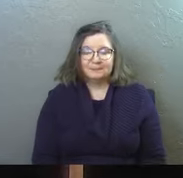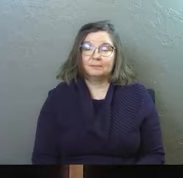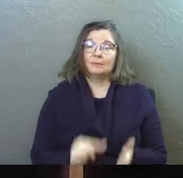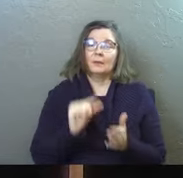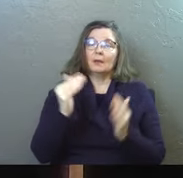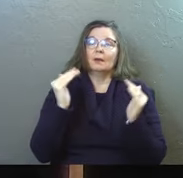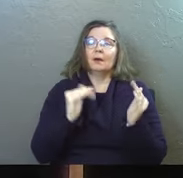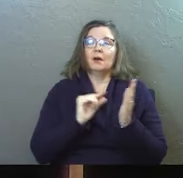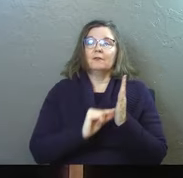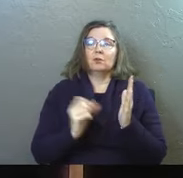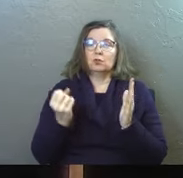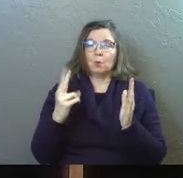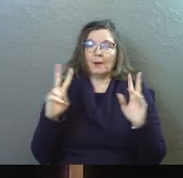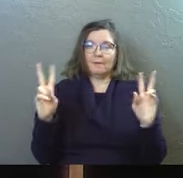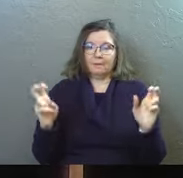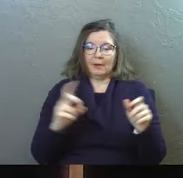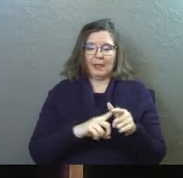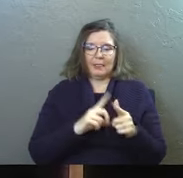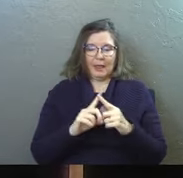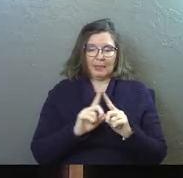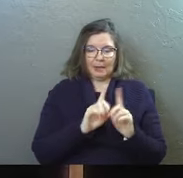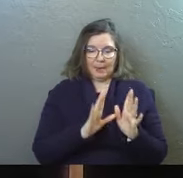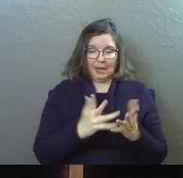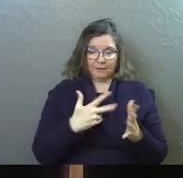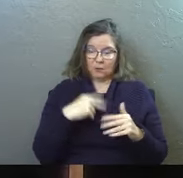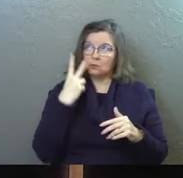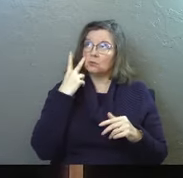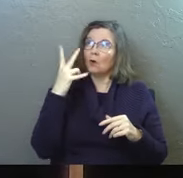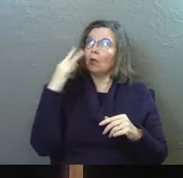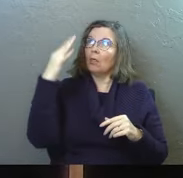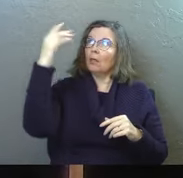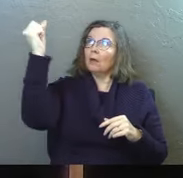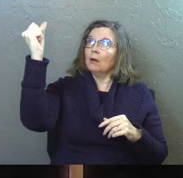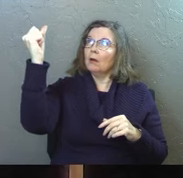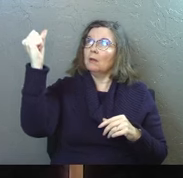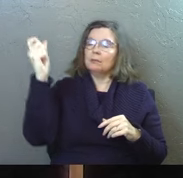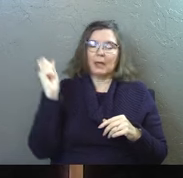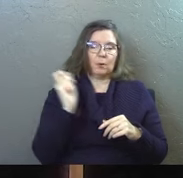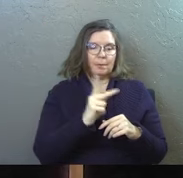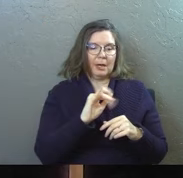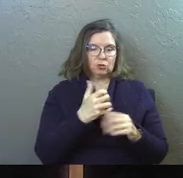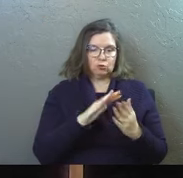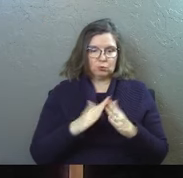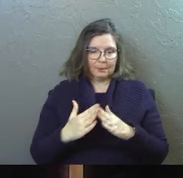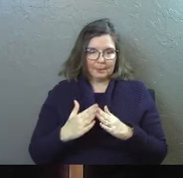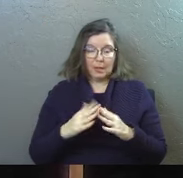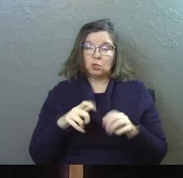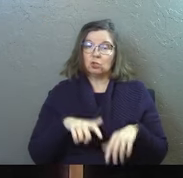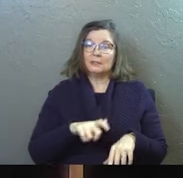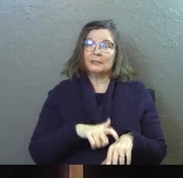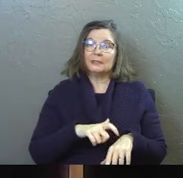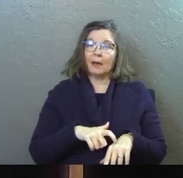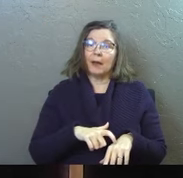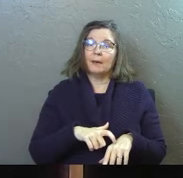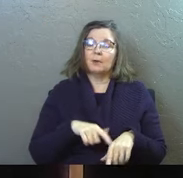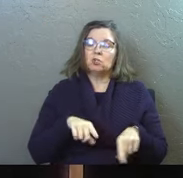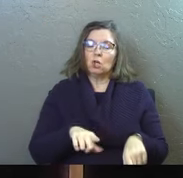Verse 12. Then the apostles, after the ascension, they returned to Jerusalem. during this time, when about